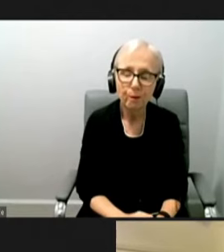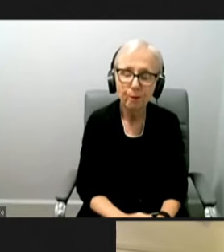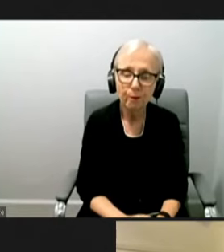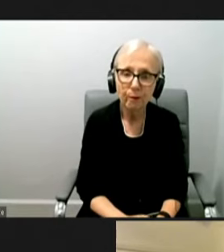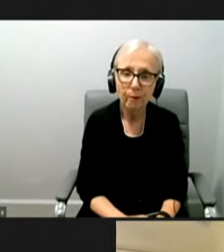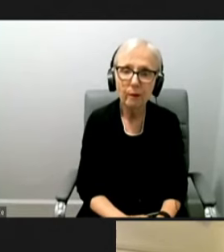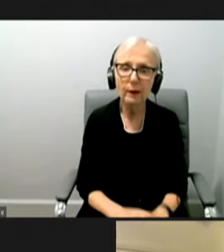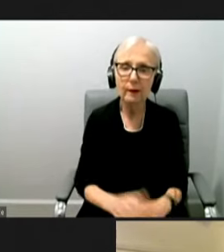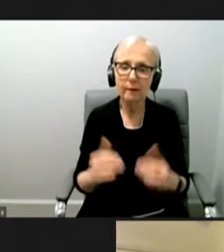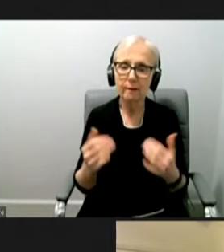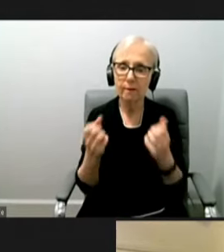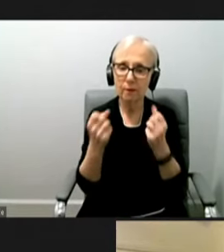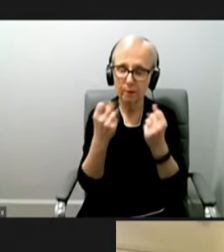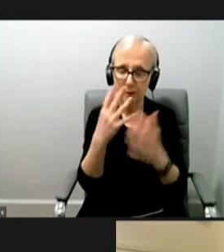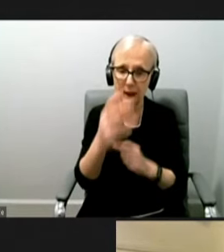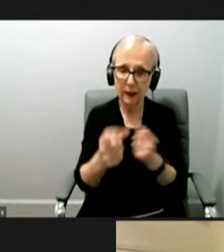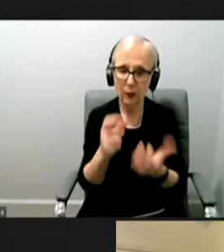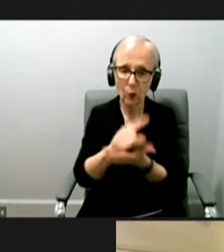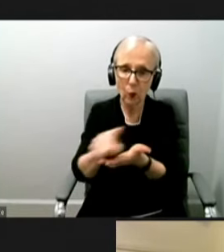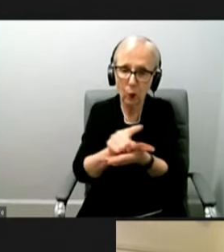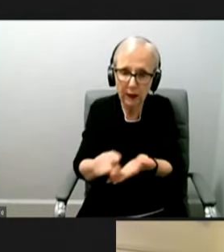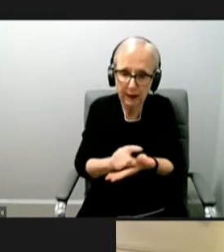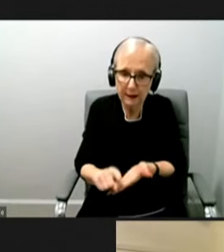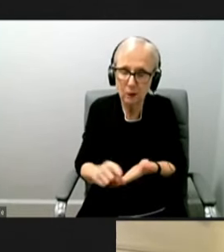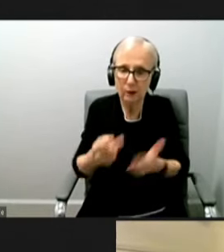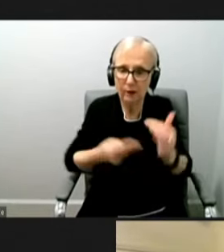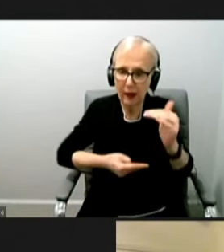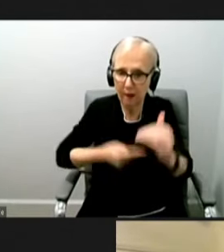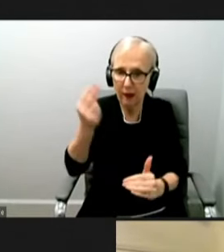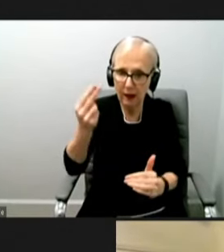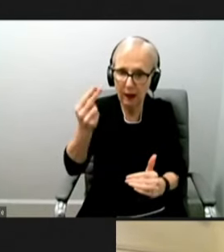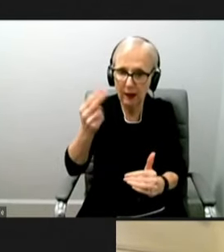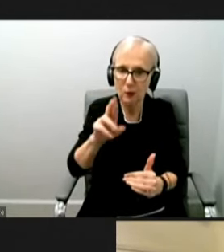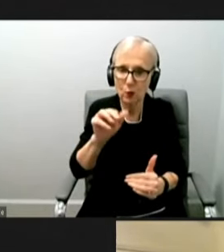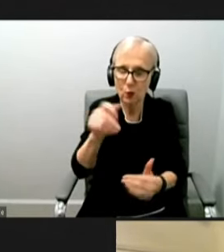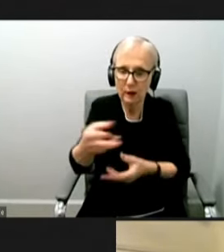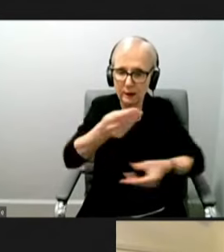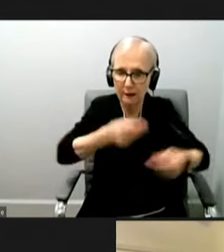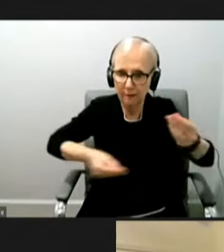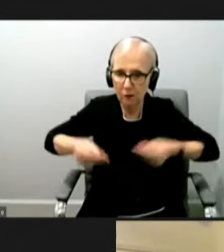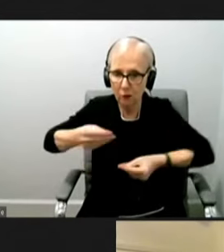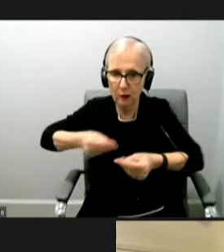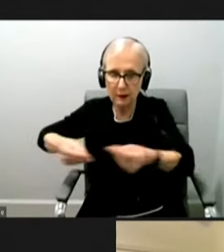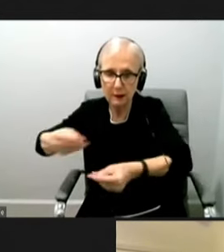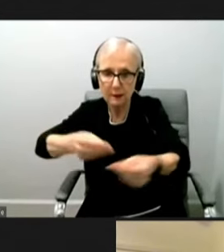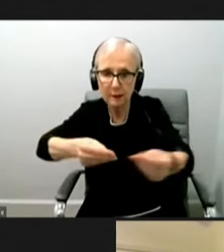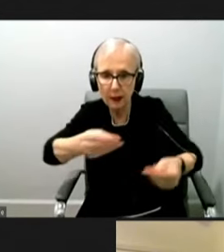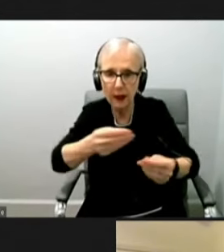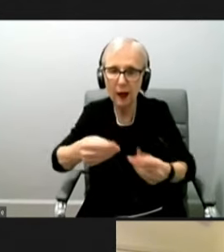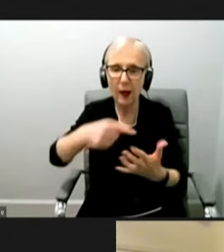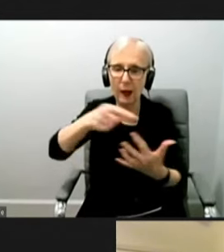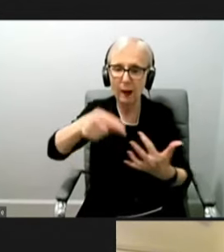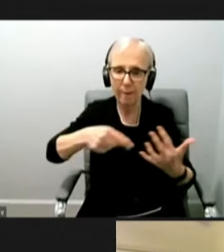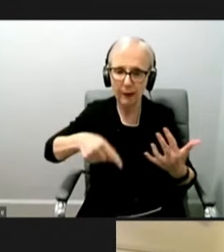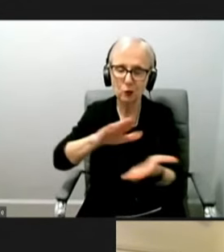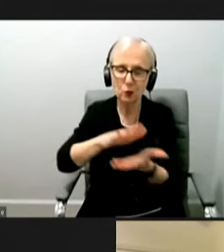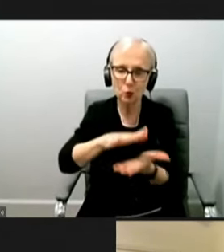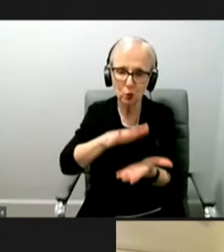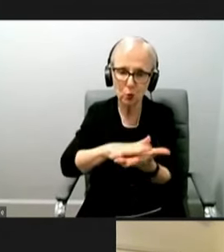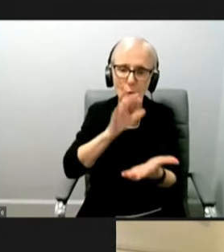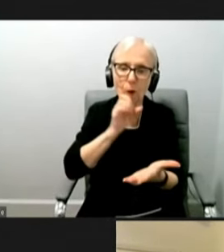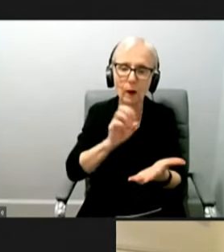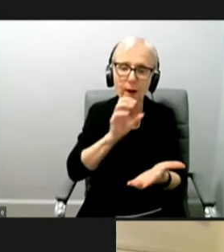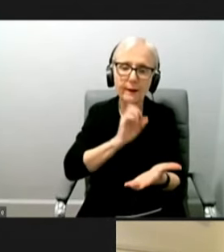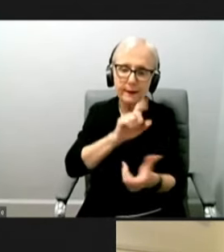Yes, so for many weeks now, we have seen the highest rates of transmission of COVID-19 occurring among our school-age populations,